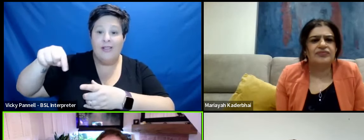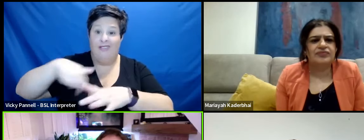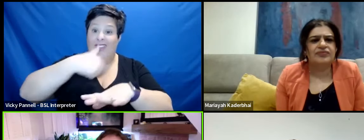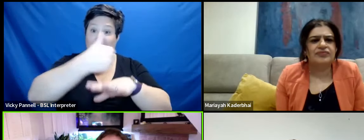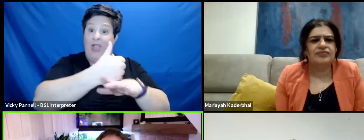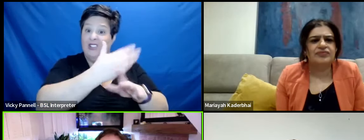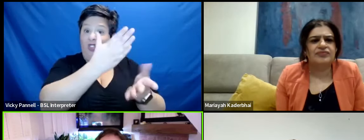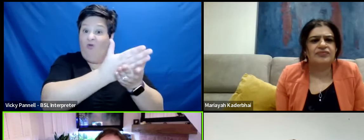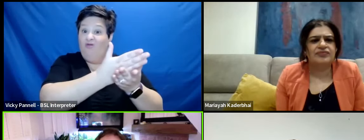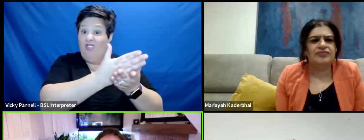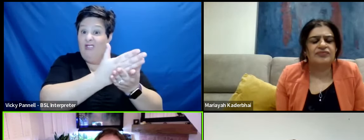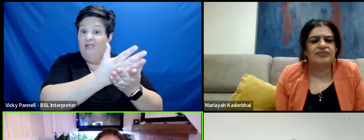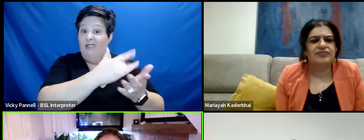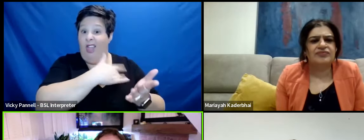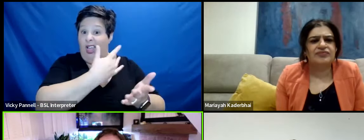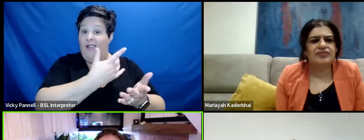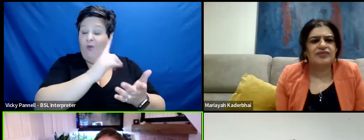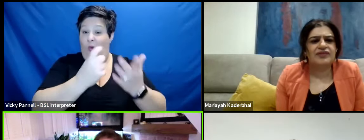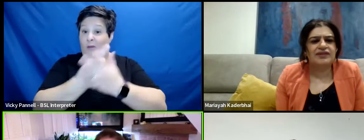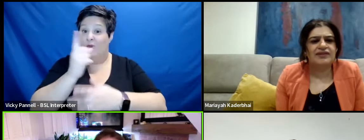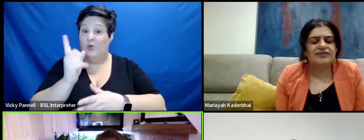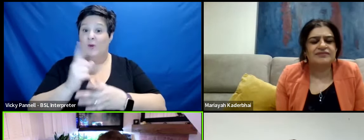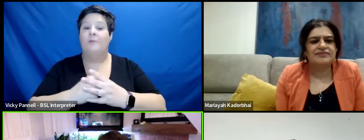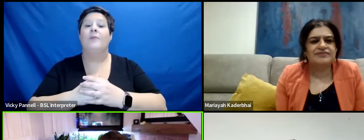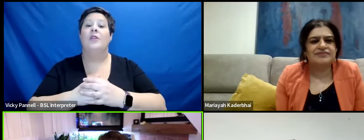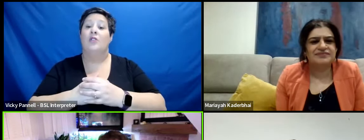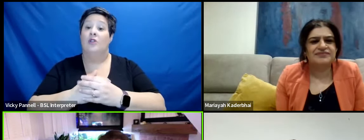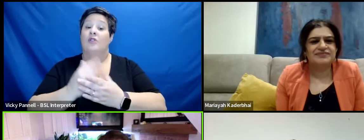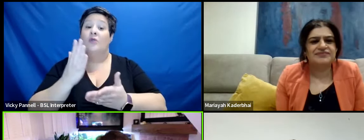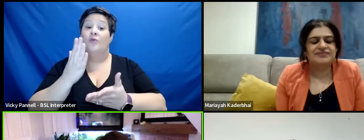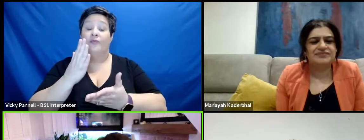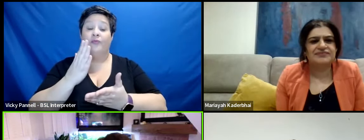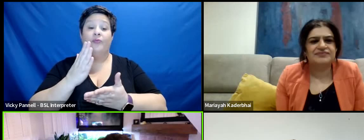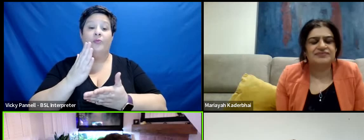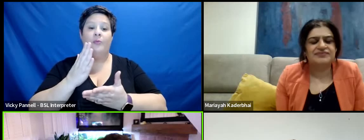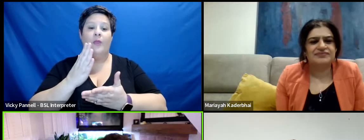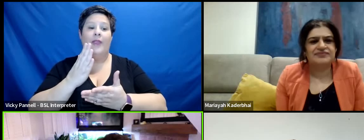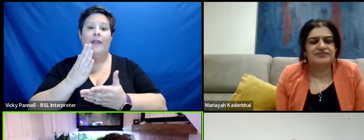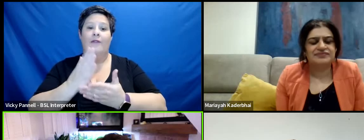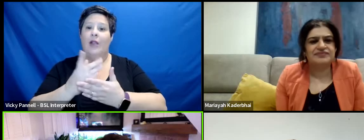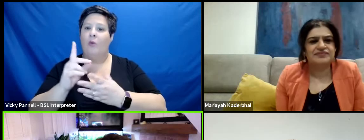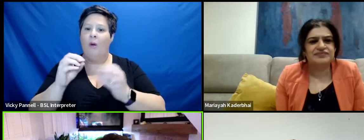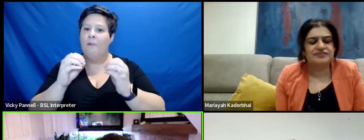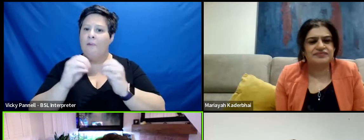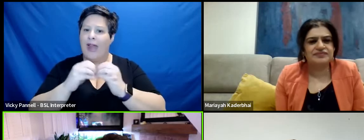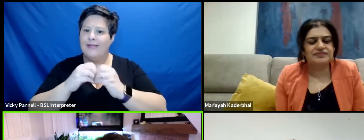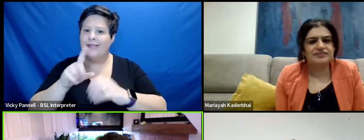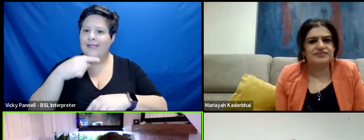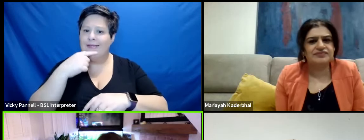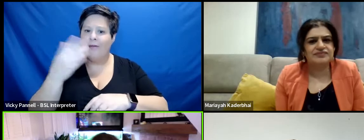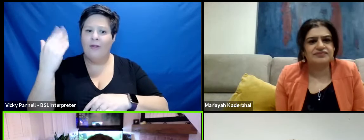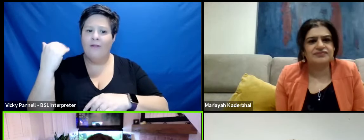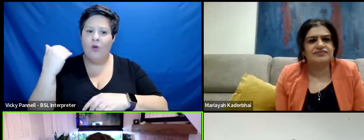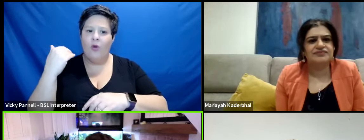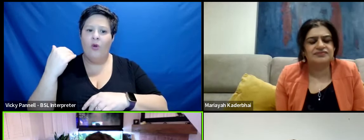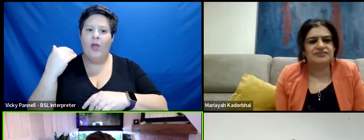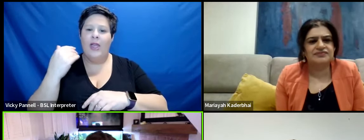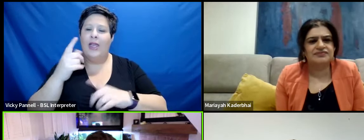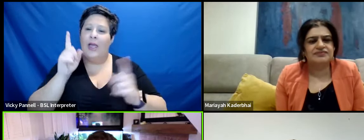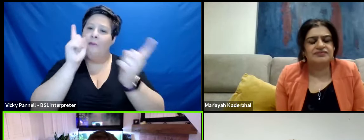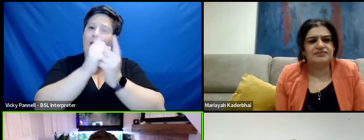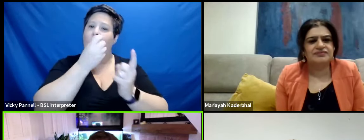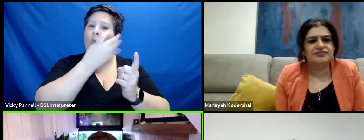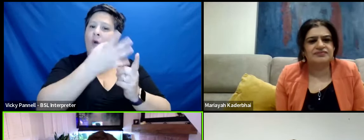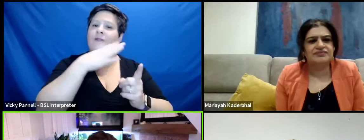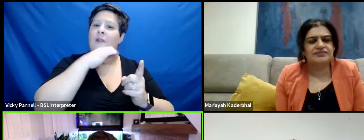on what's in the So it was great, you know, very much like what Benedict was saying there. He went and met that wonderful man and his